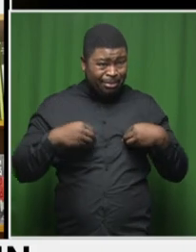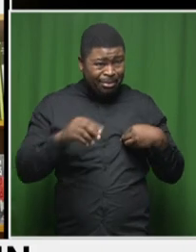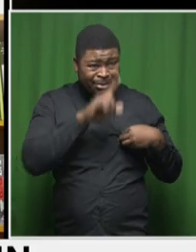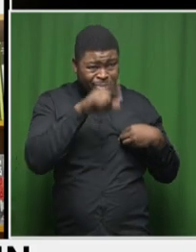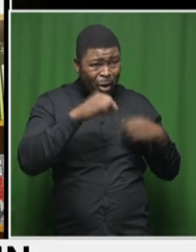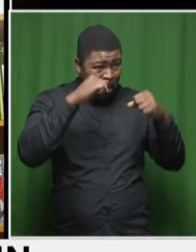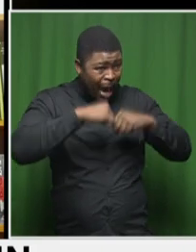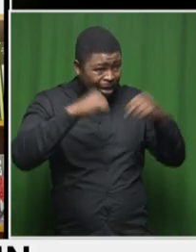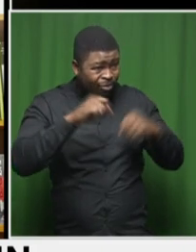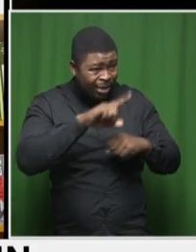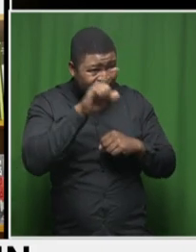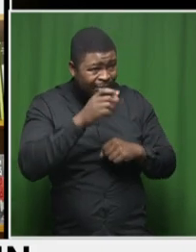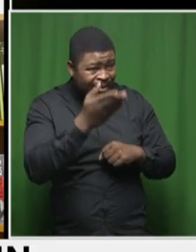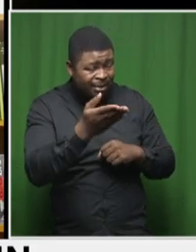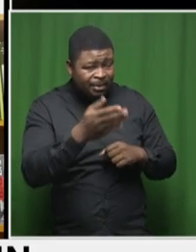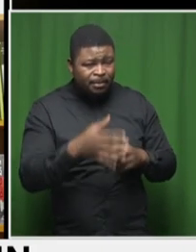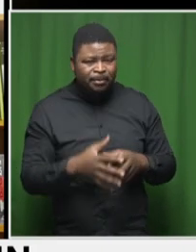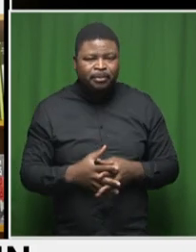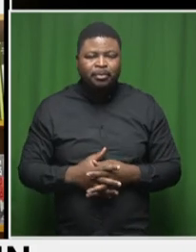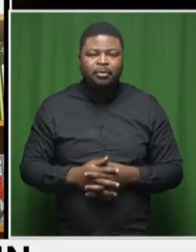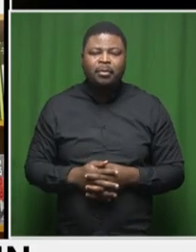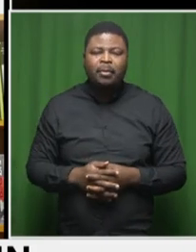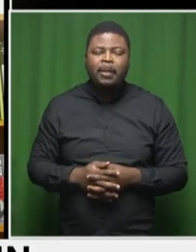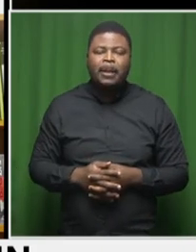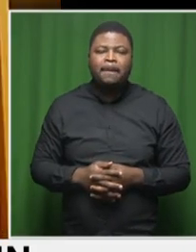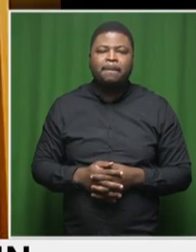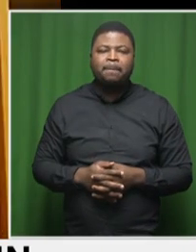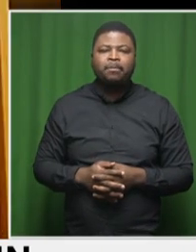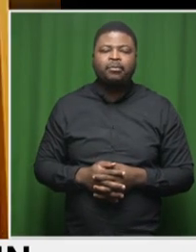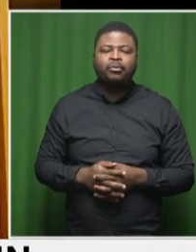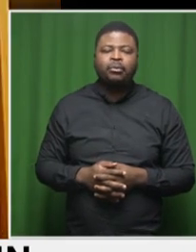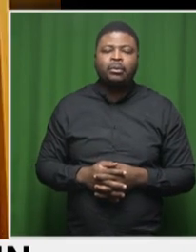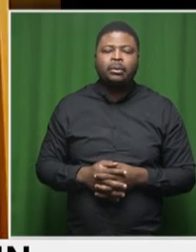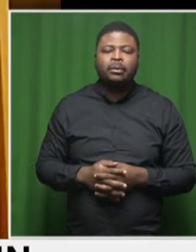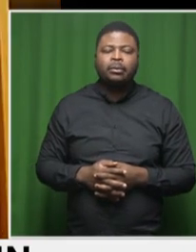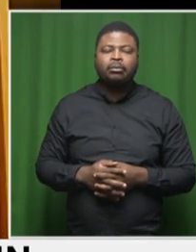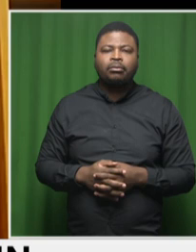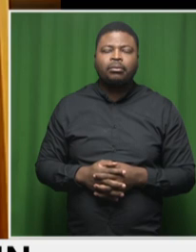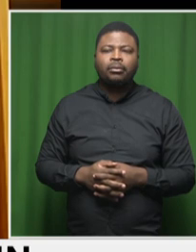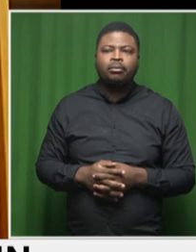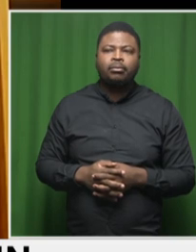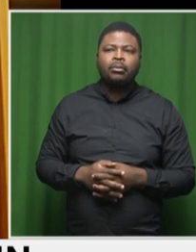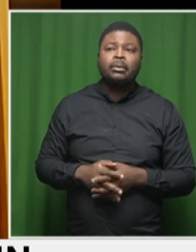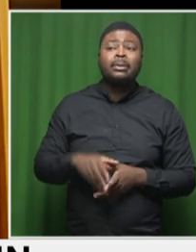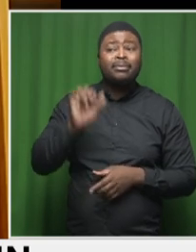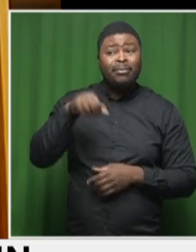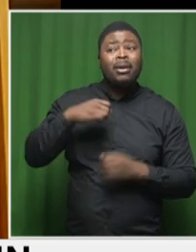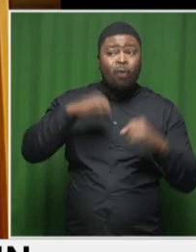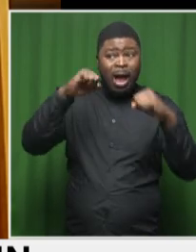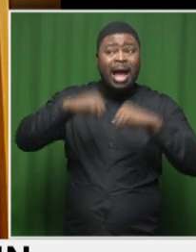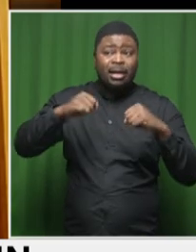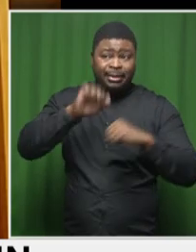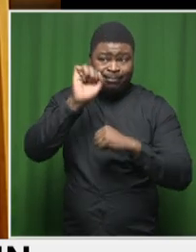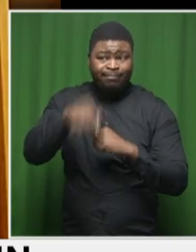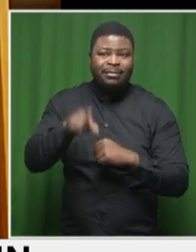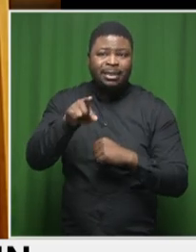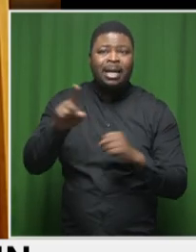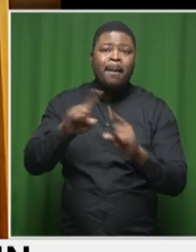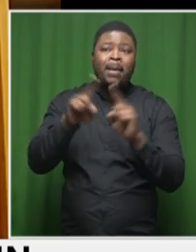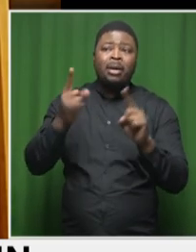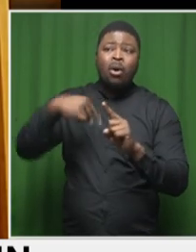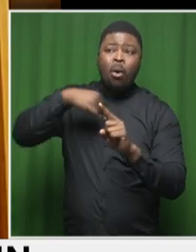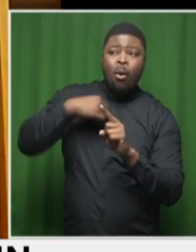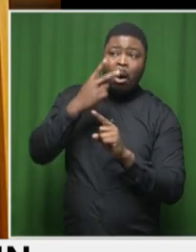Yes, I do agree with the sentiment, but I must also add to, we've seen a lot of positives happening